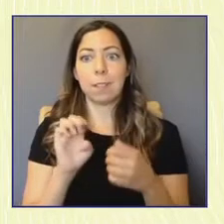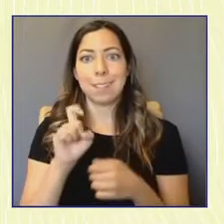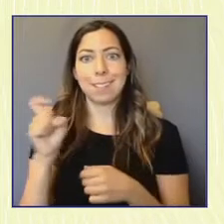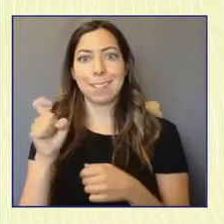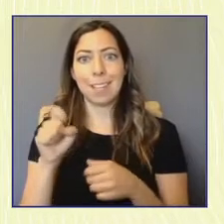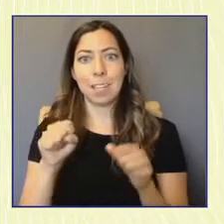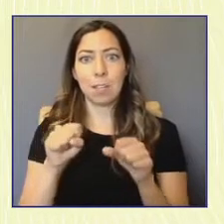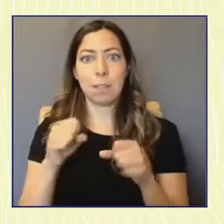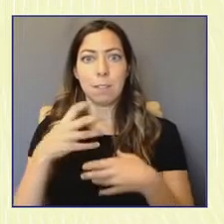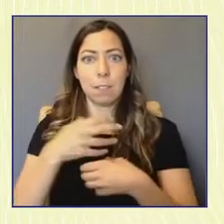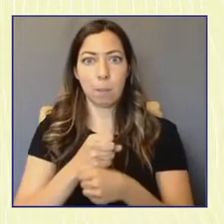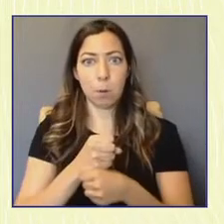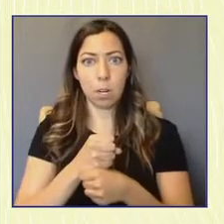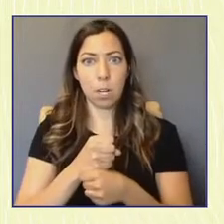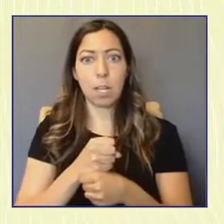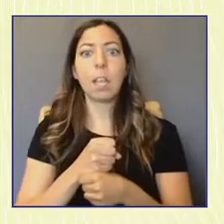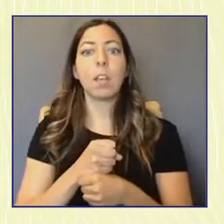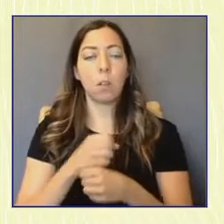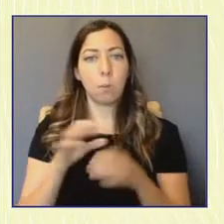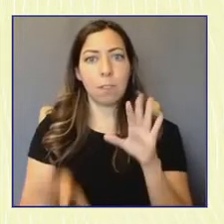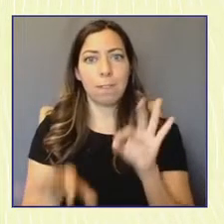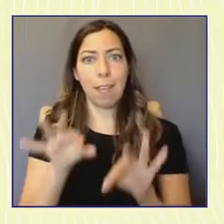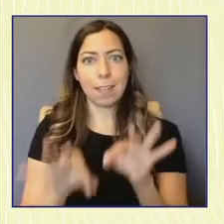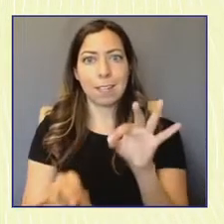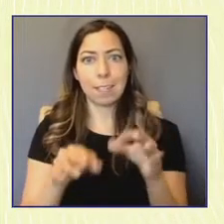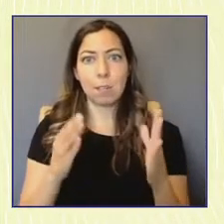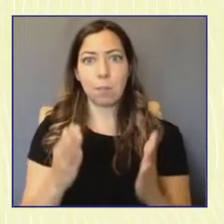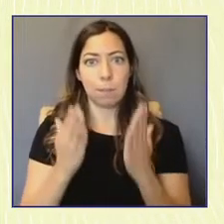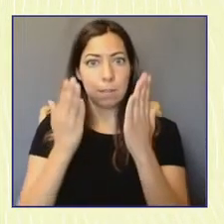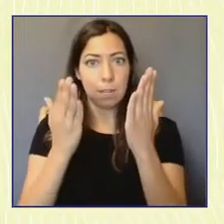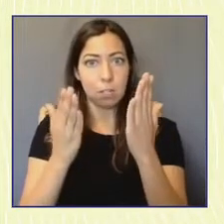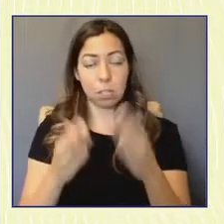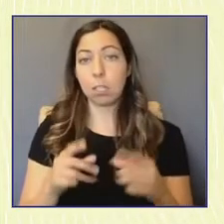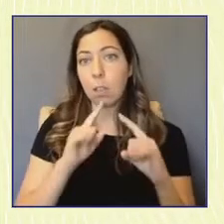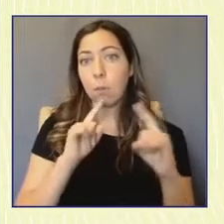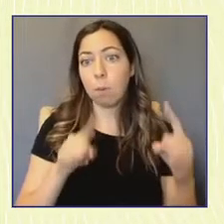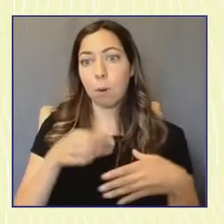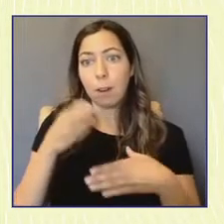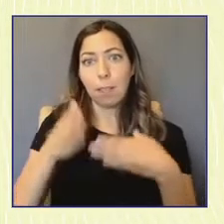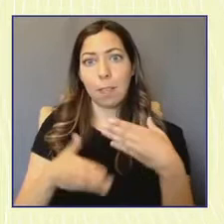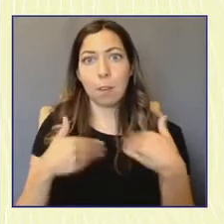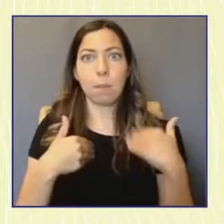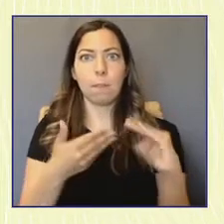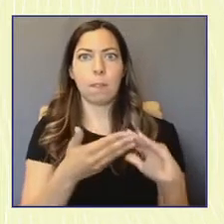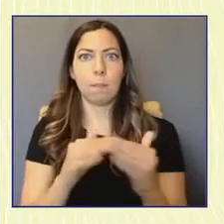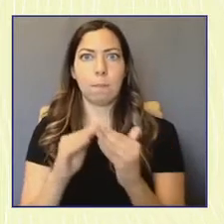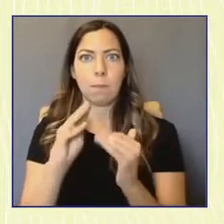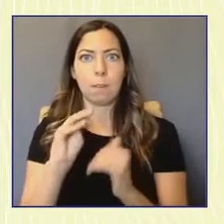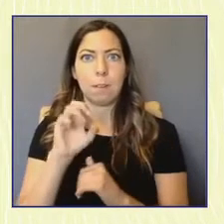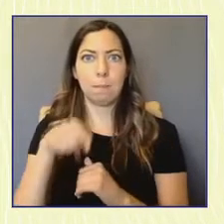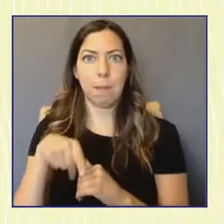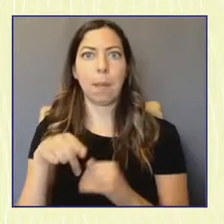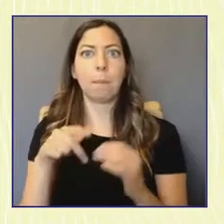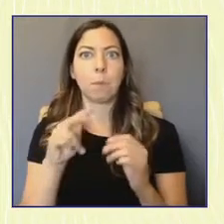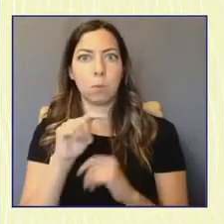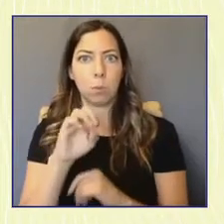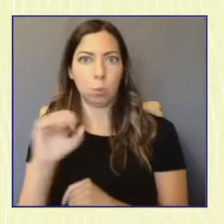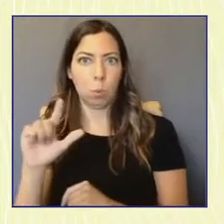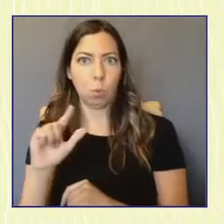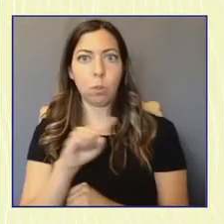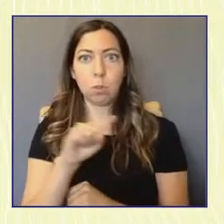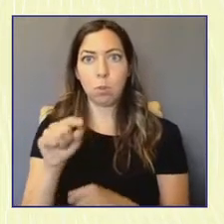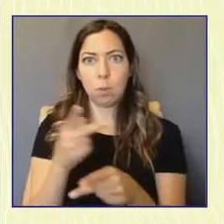and recommendations. And at the end of the report, we have a community mapping tool that can be a useful first step in figuring out where you are in this